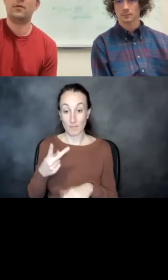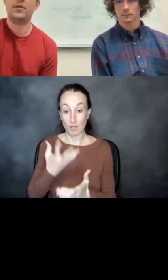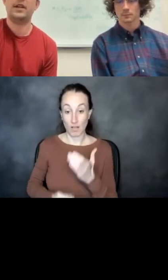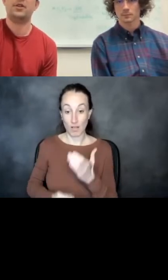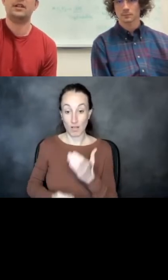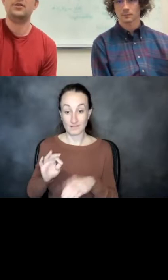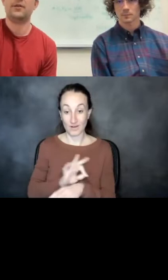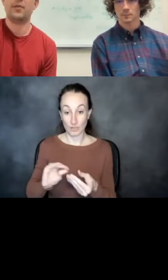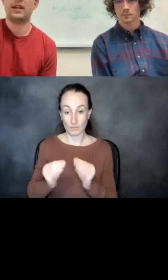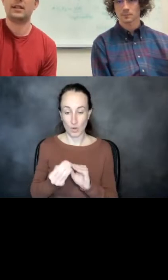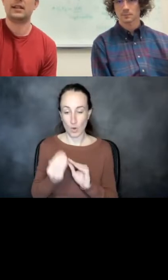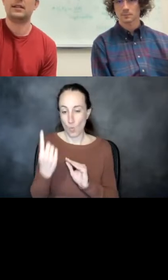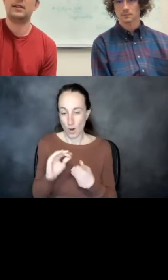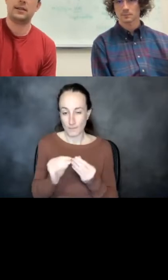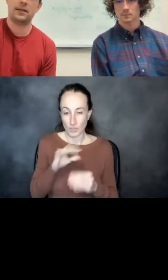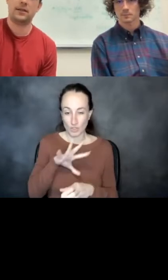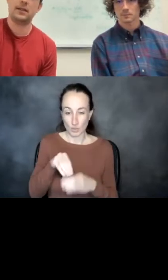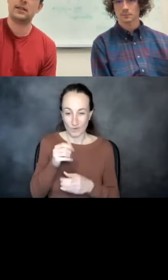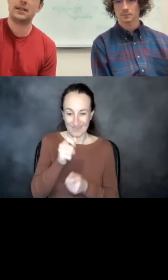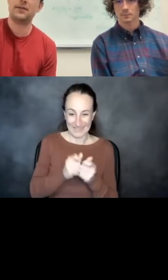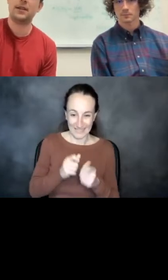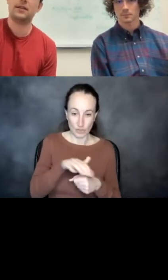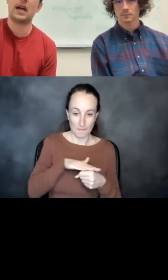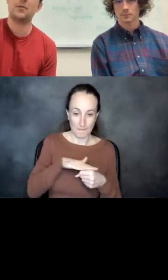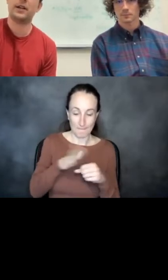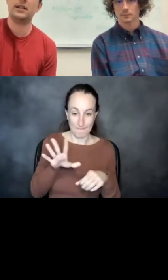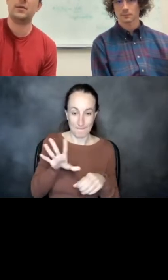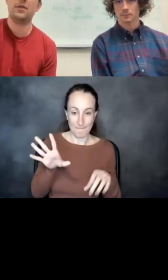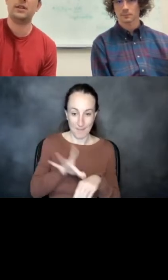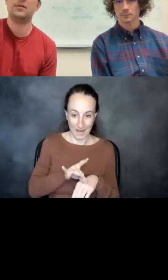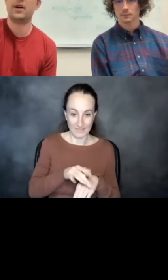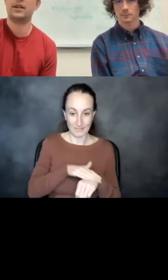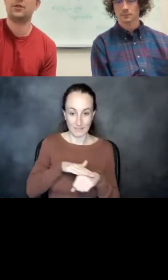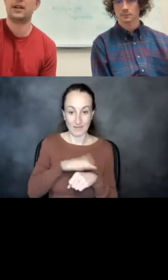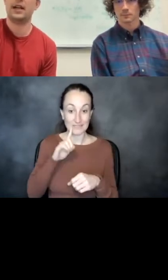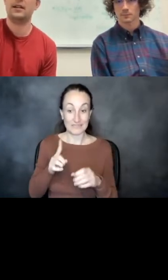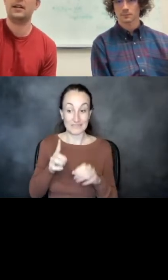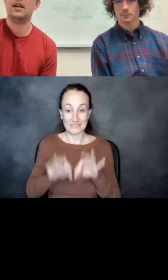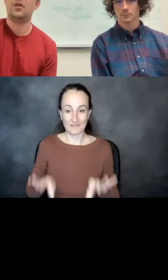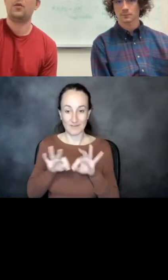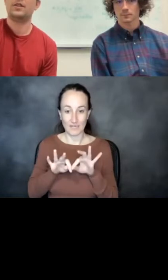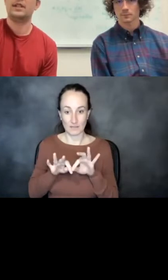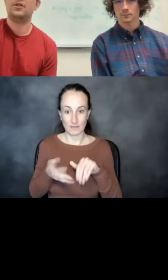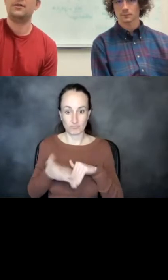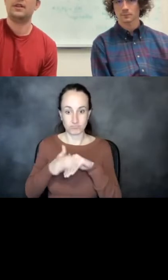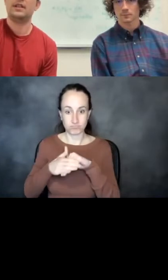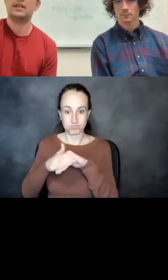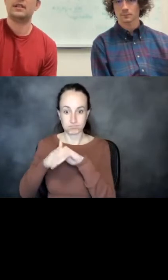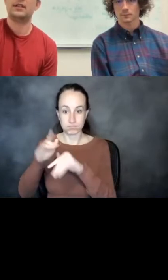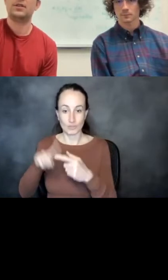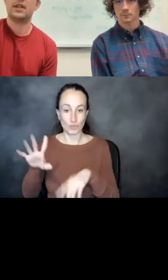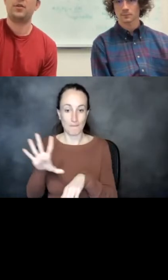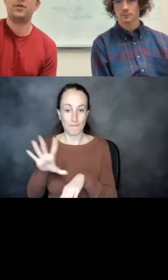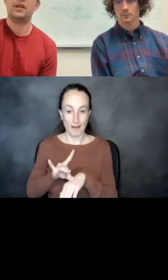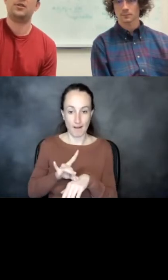one mutation in each of the binding sites, it significantly aggregates the ability to bind TRIC-A. Whereas each of these